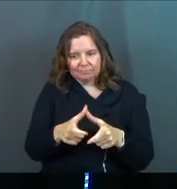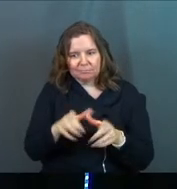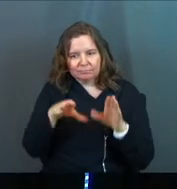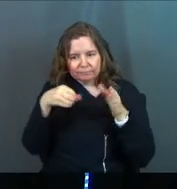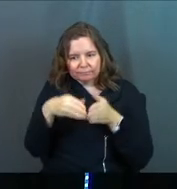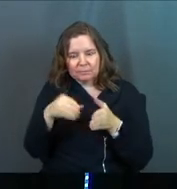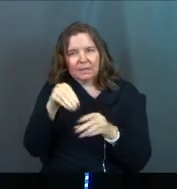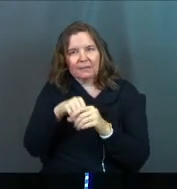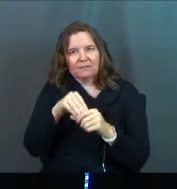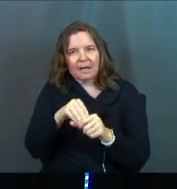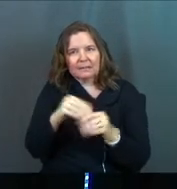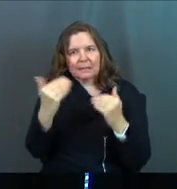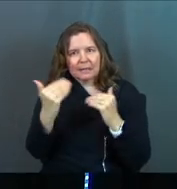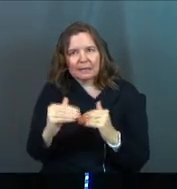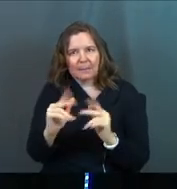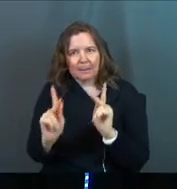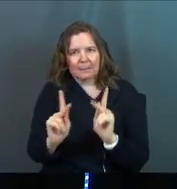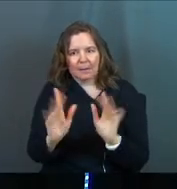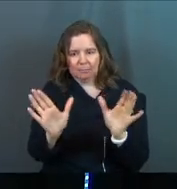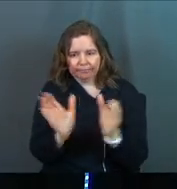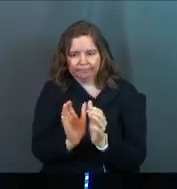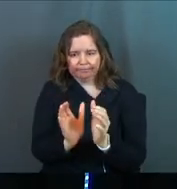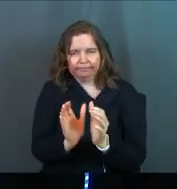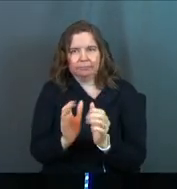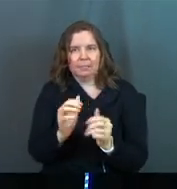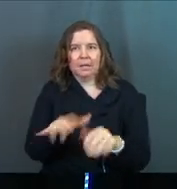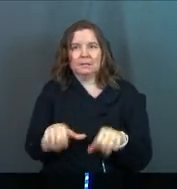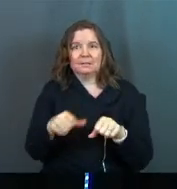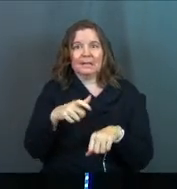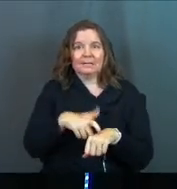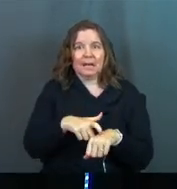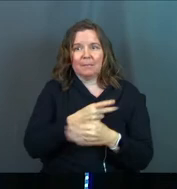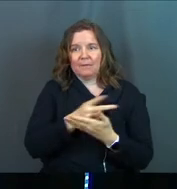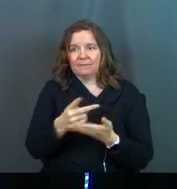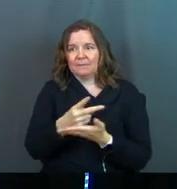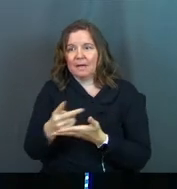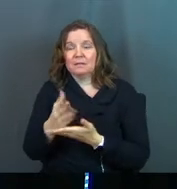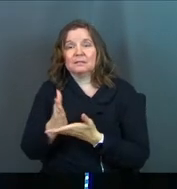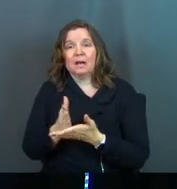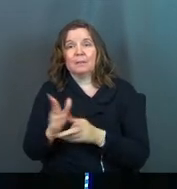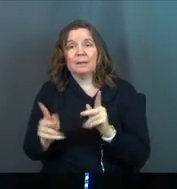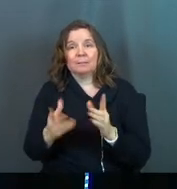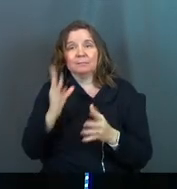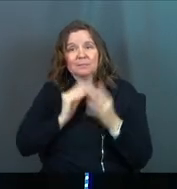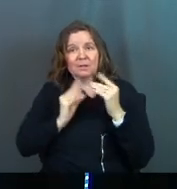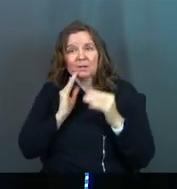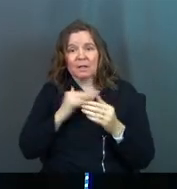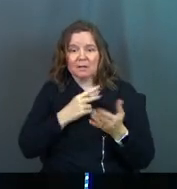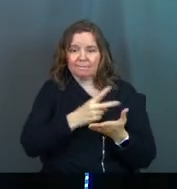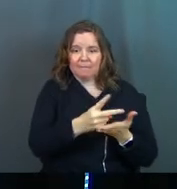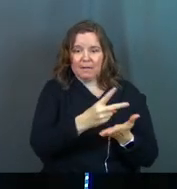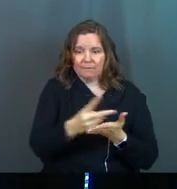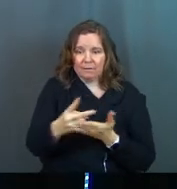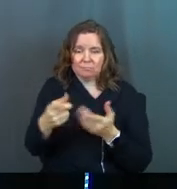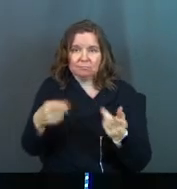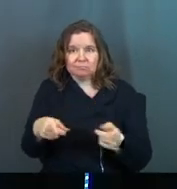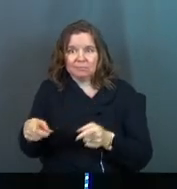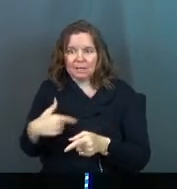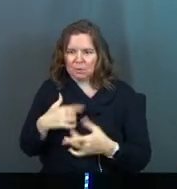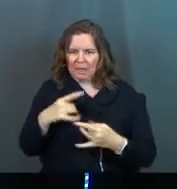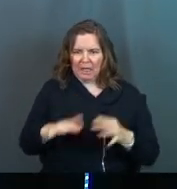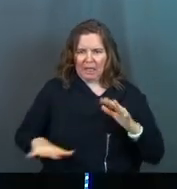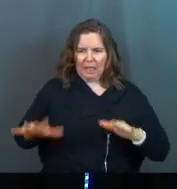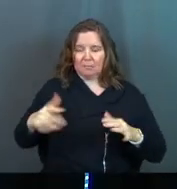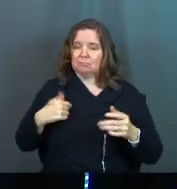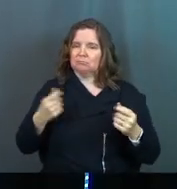You're going to have to invest and it's going to take time and there's going to be failures along the way. And some of you have been through that and you've had failures before and you didn't